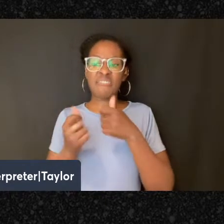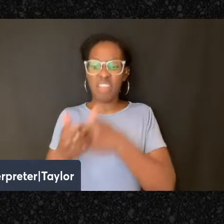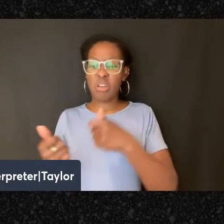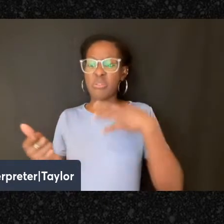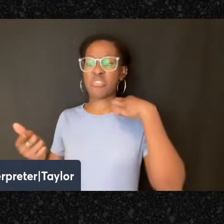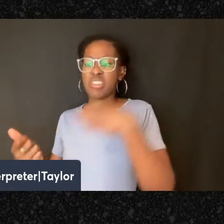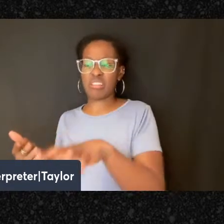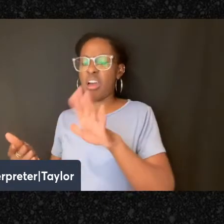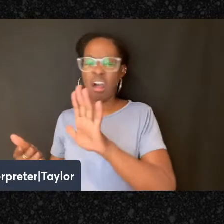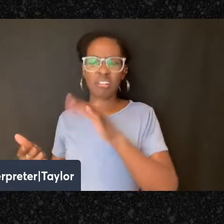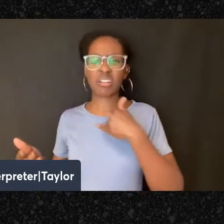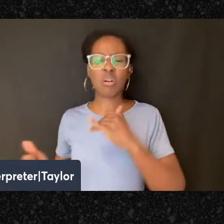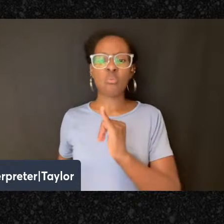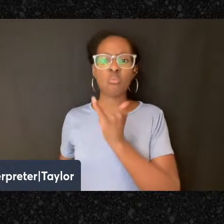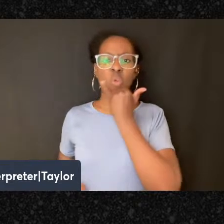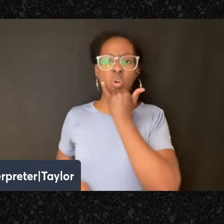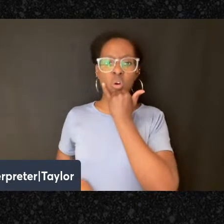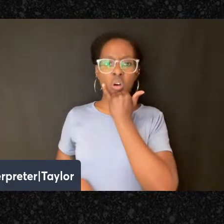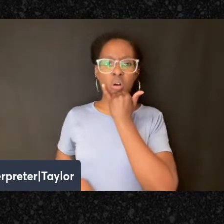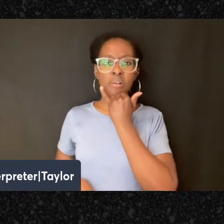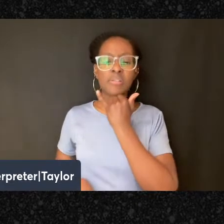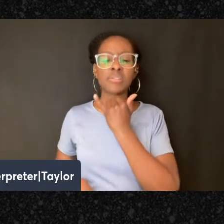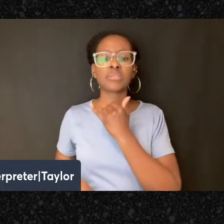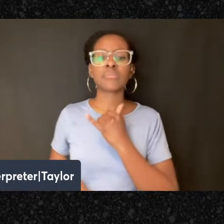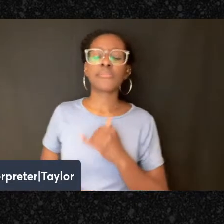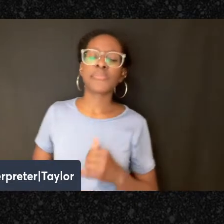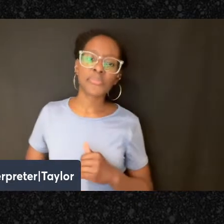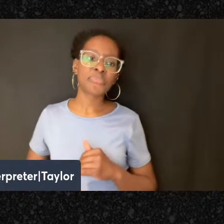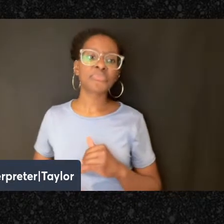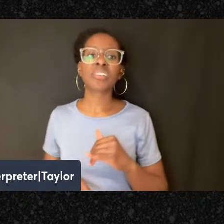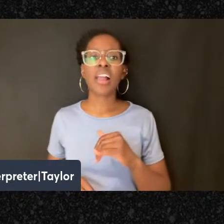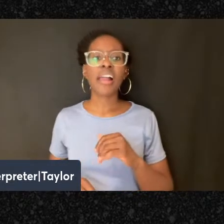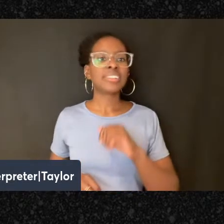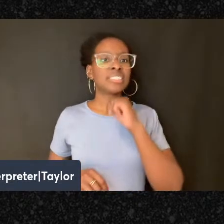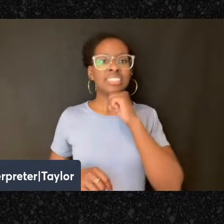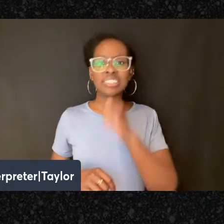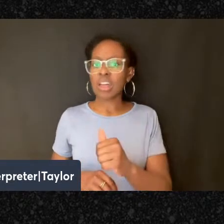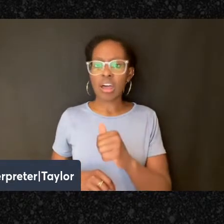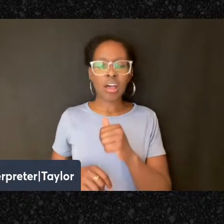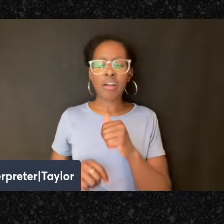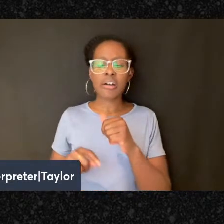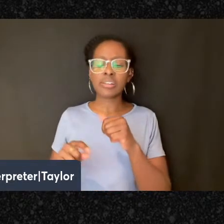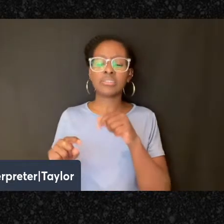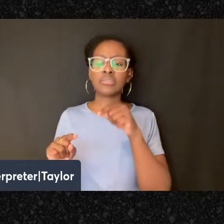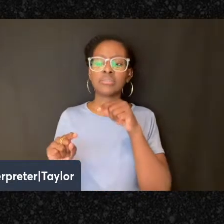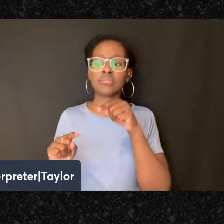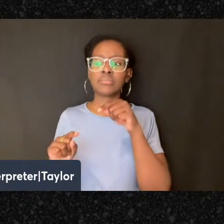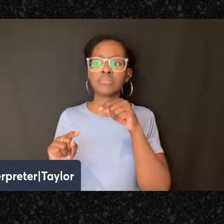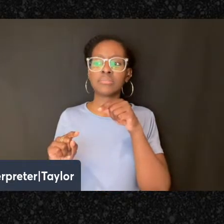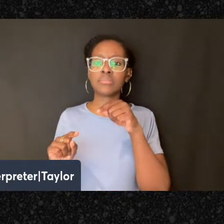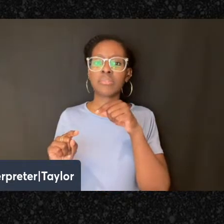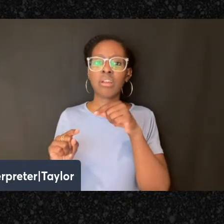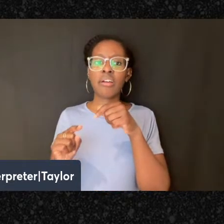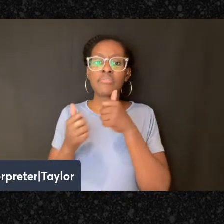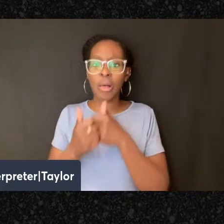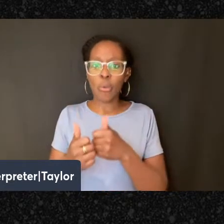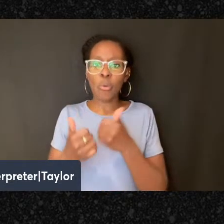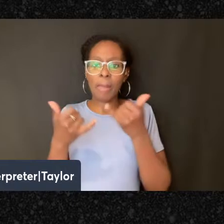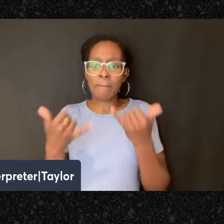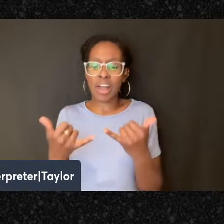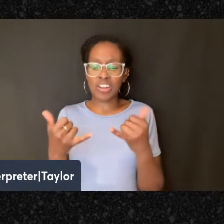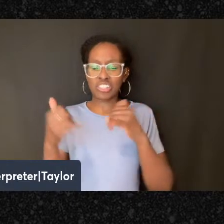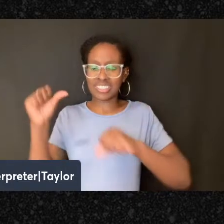they are out of step with what modern science or modern philosophy tells us about the way the world is,